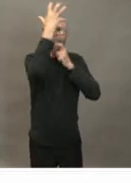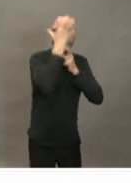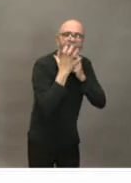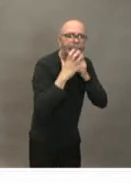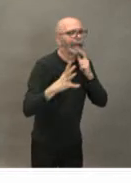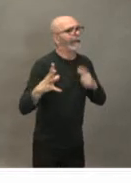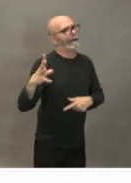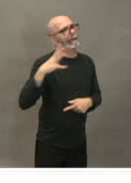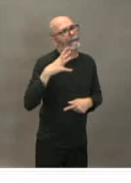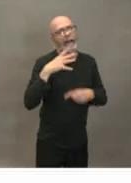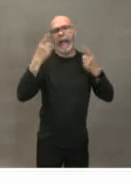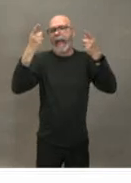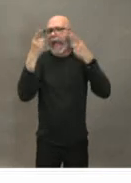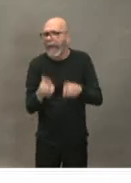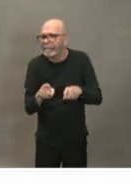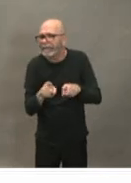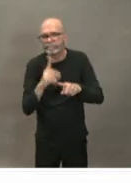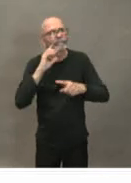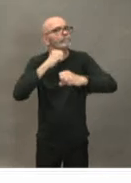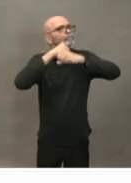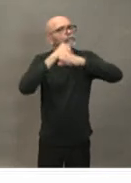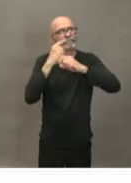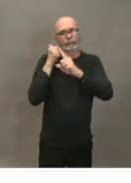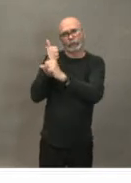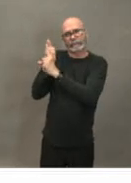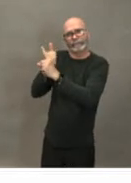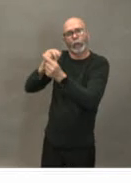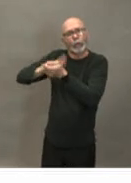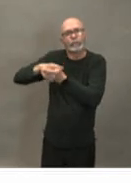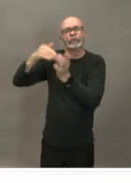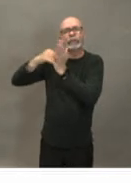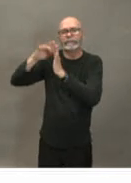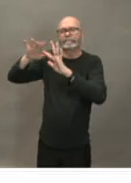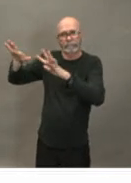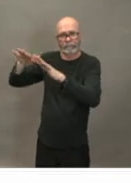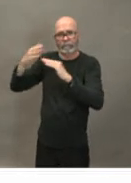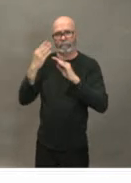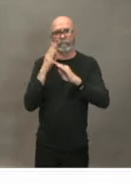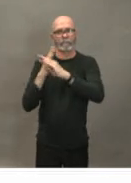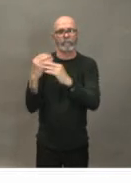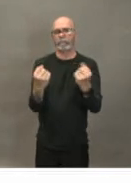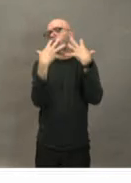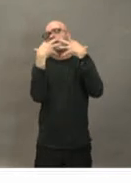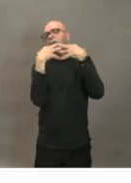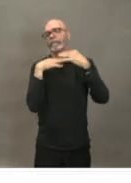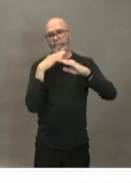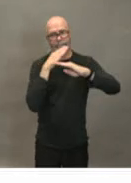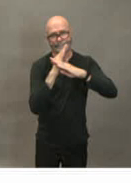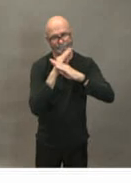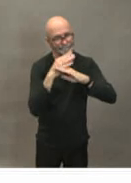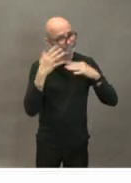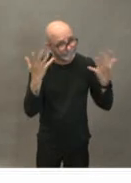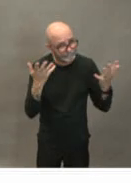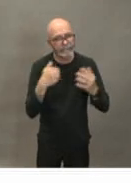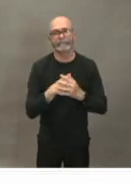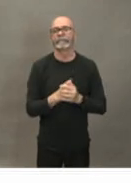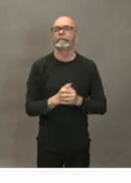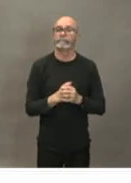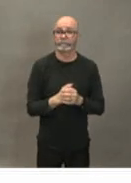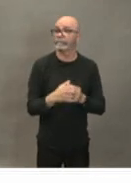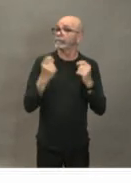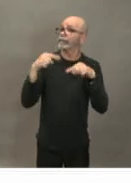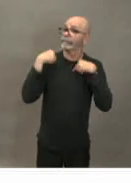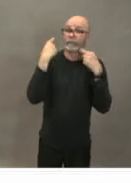to protect themselves for from a from a droplet spread respiratory virus so far today we've had nova scotia 23